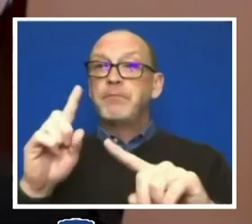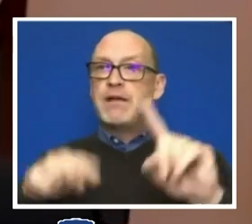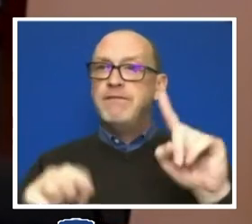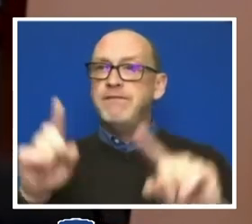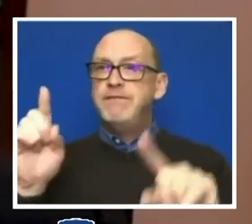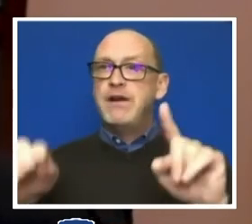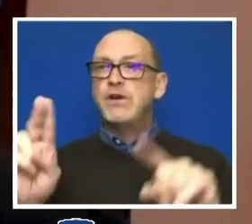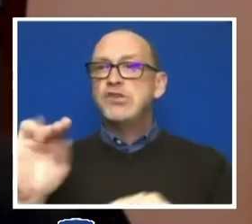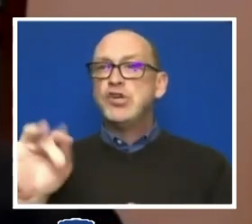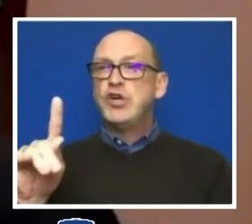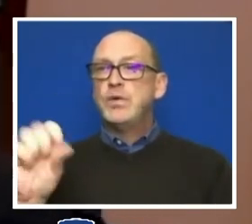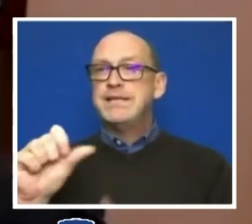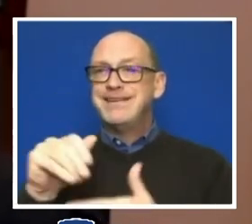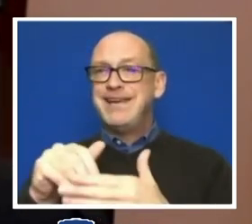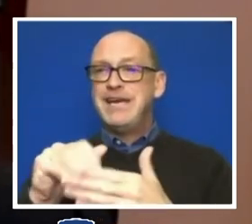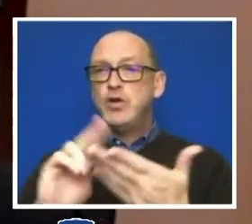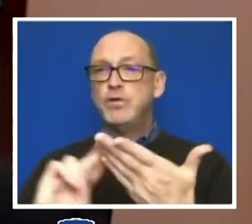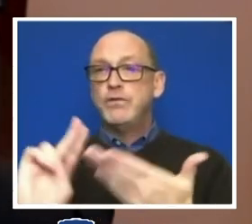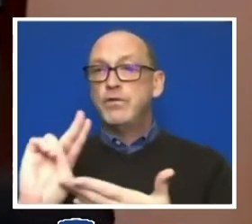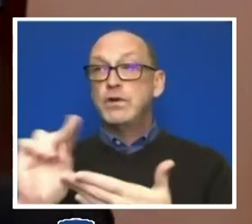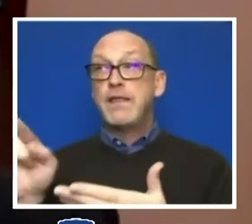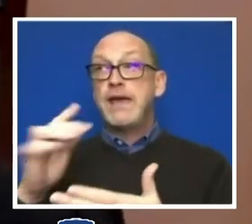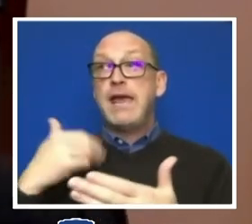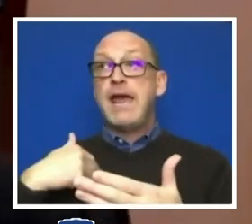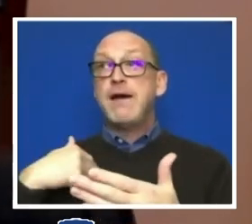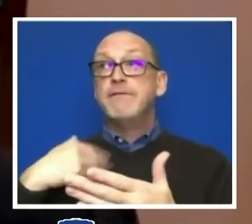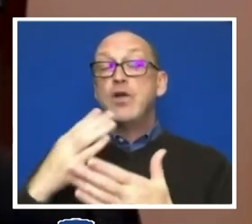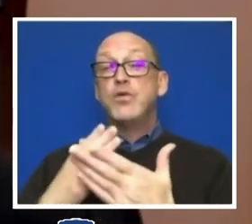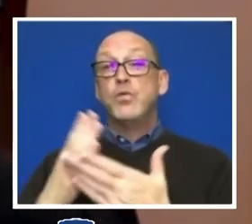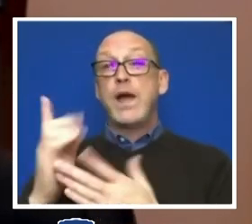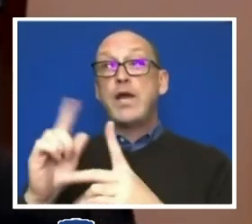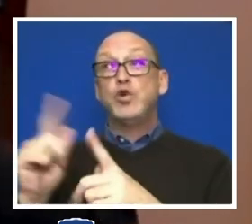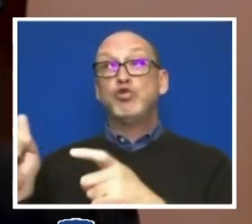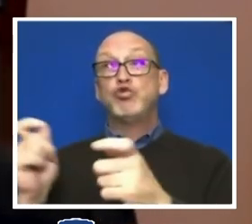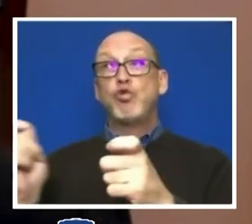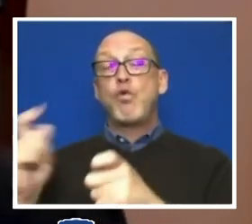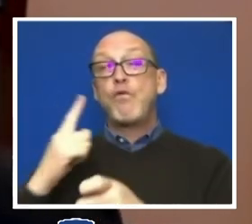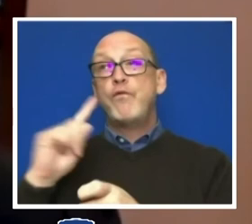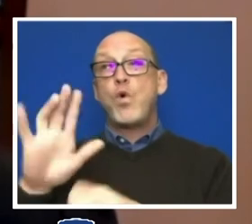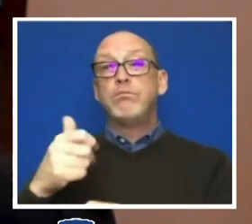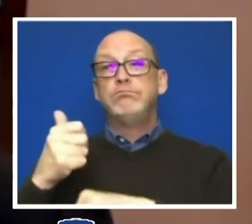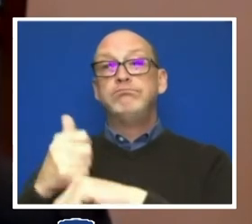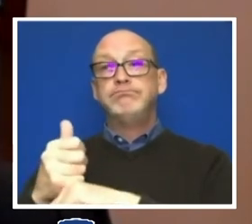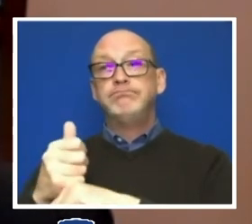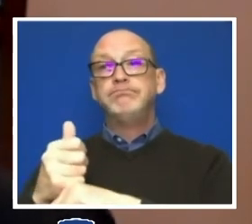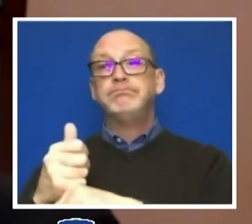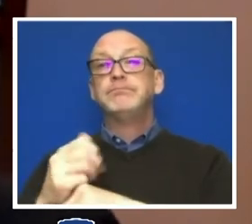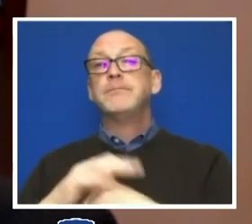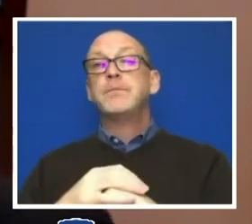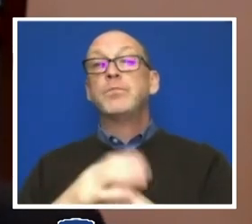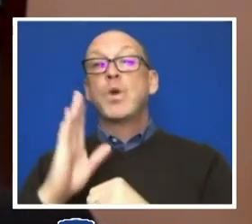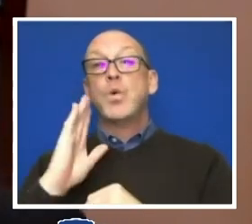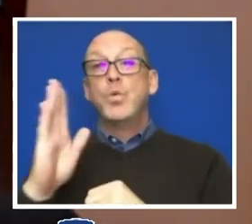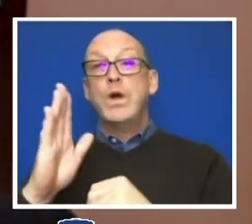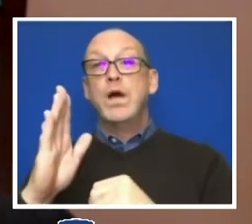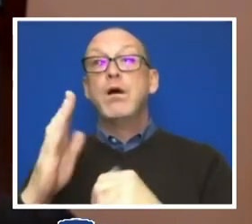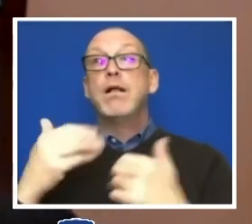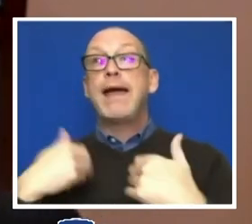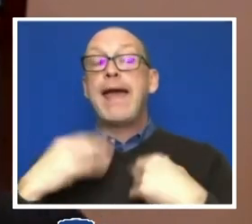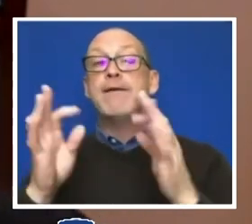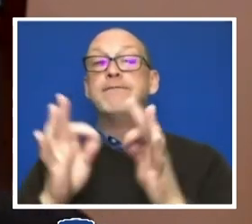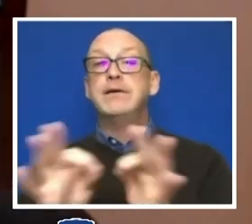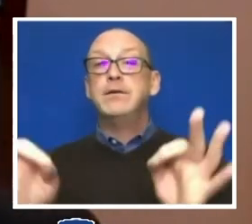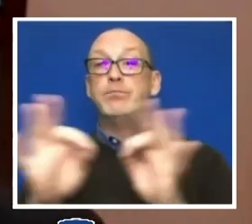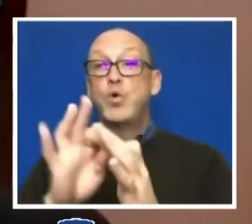the university who have the jurisdiction for implementation will play a significant role.